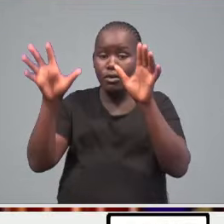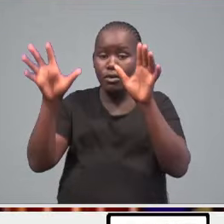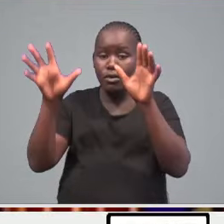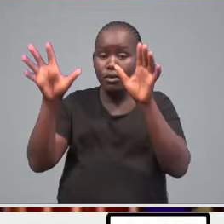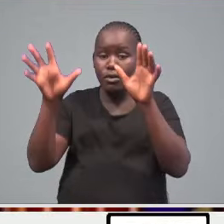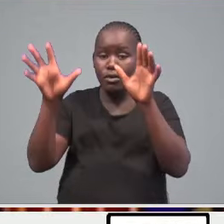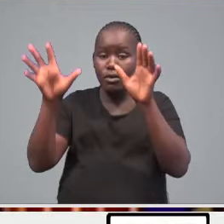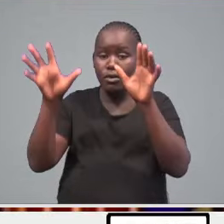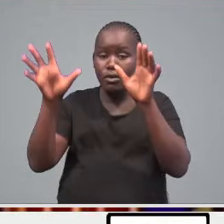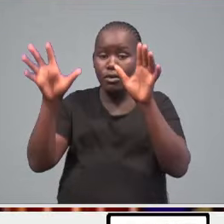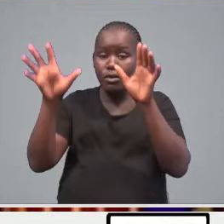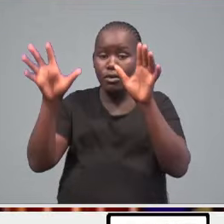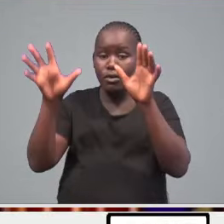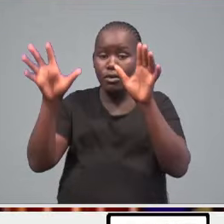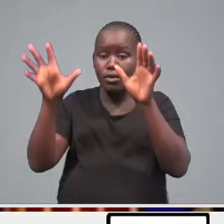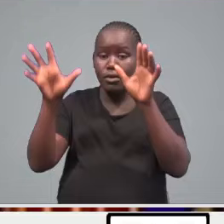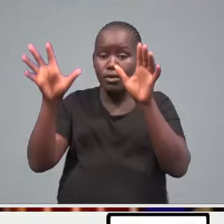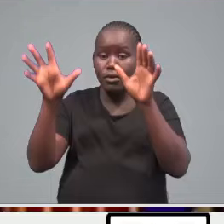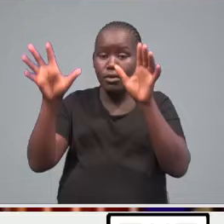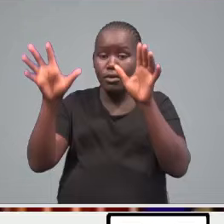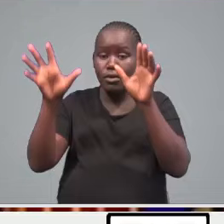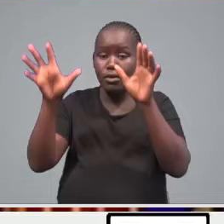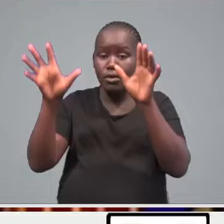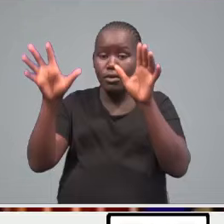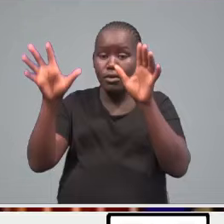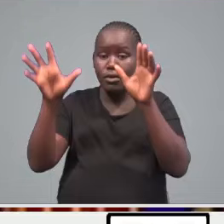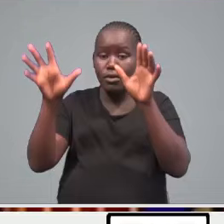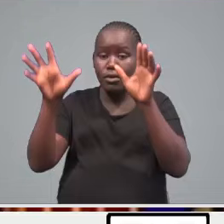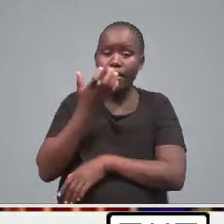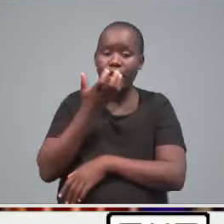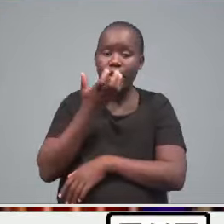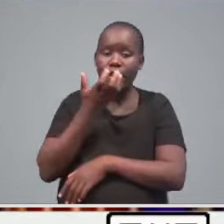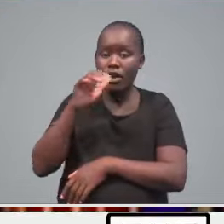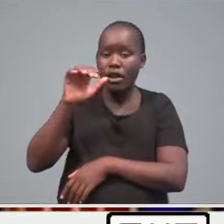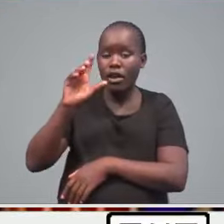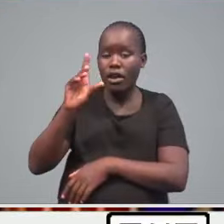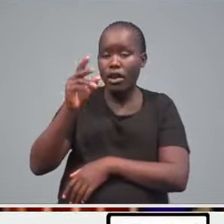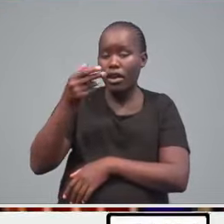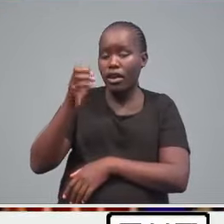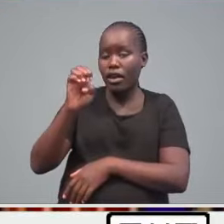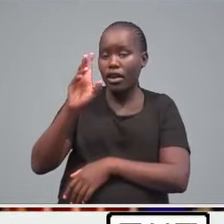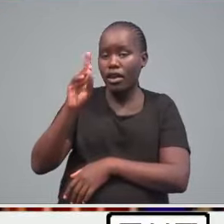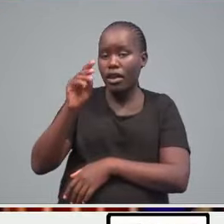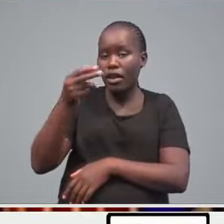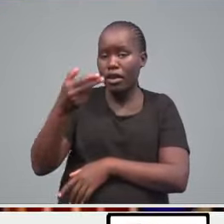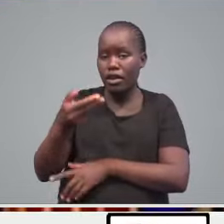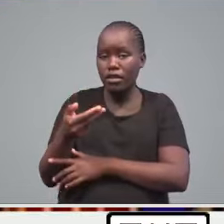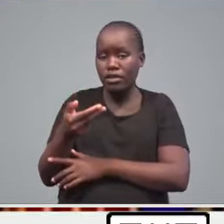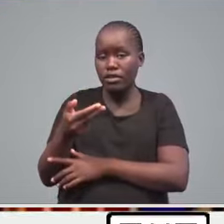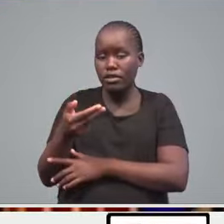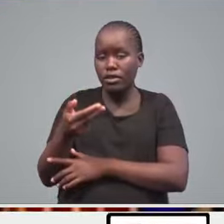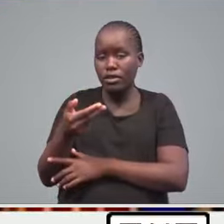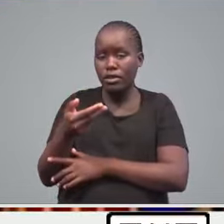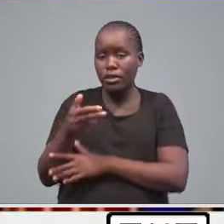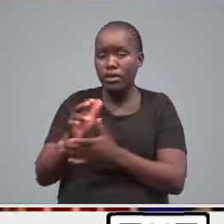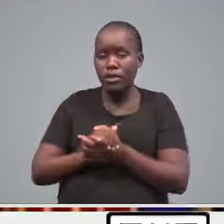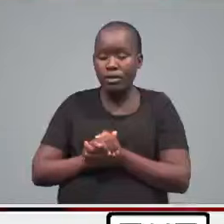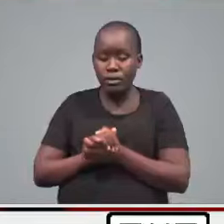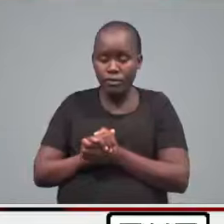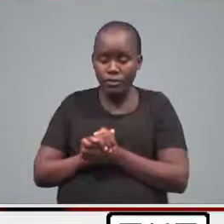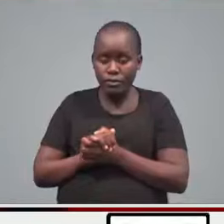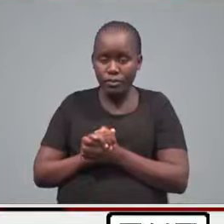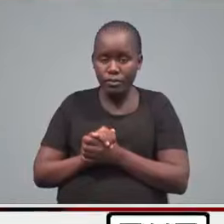Accordingly, His Excellency Rikathi Gashagwa EGH ceases to hold office. A proclamation